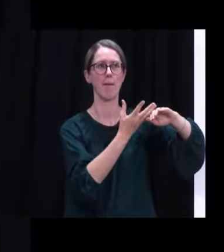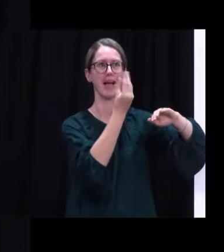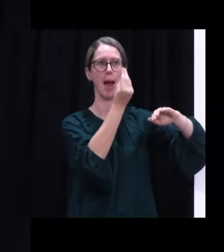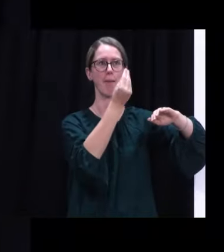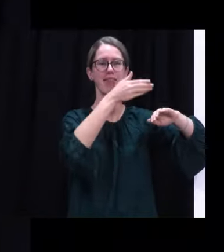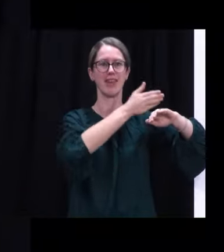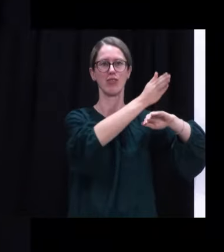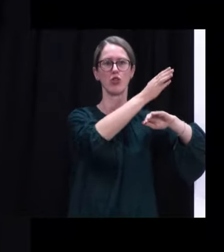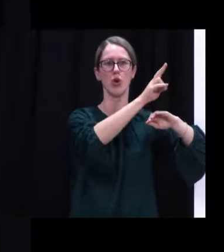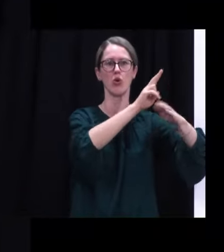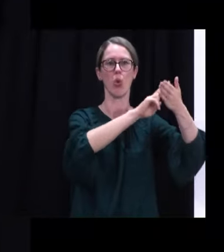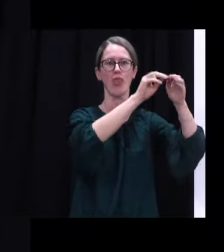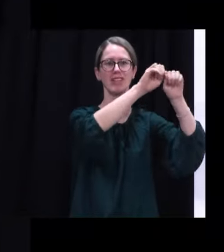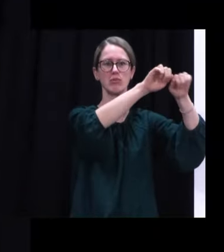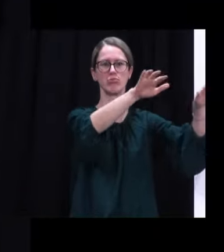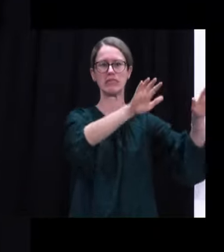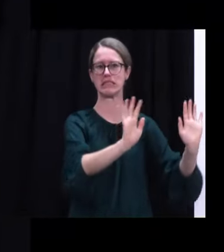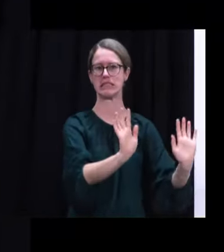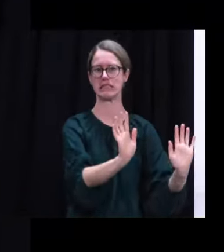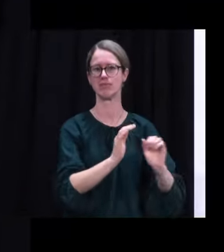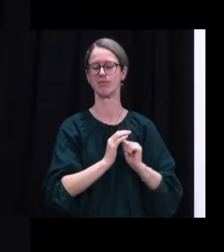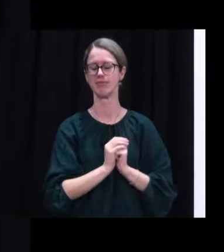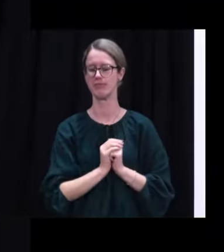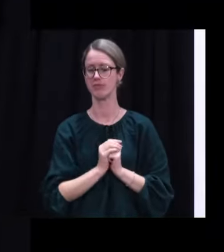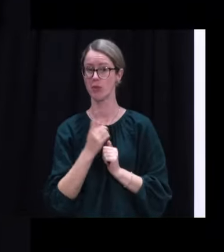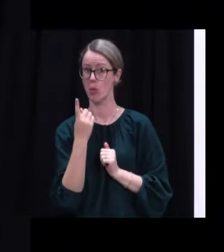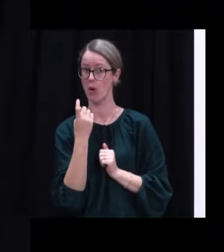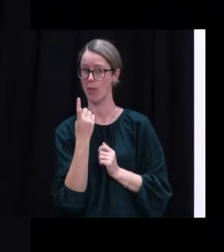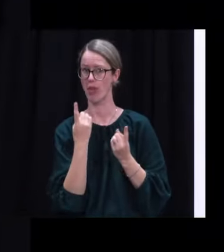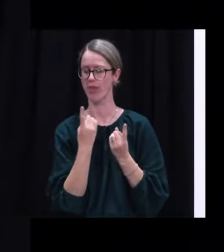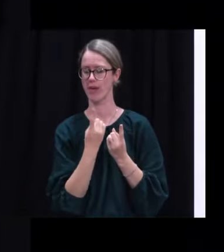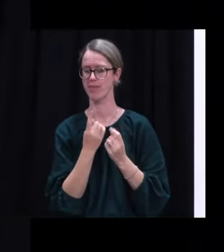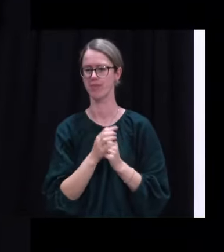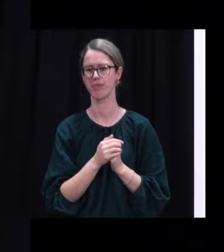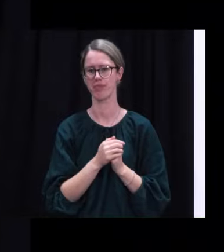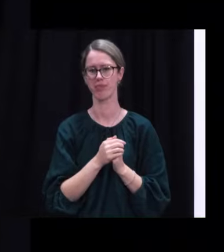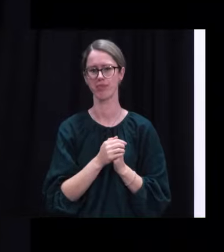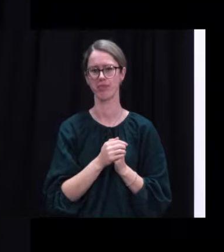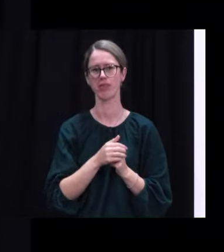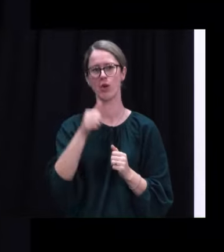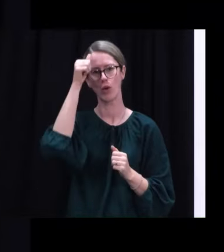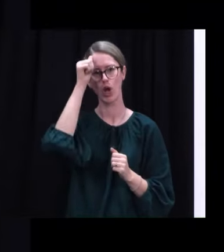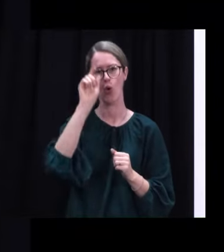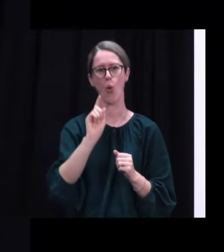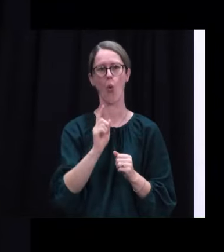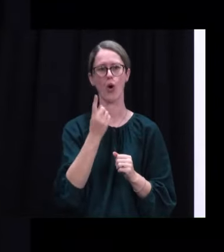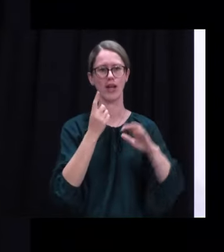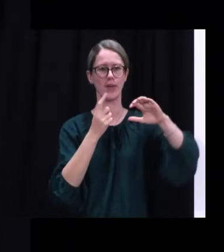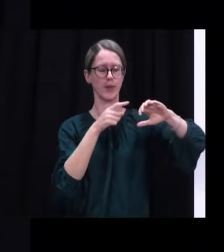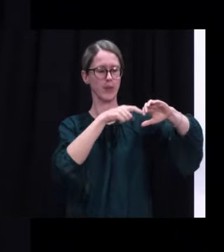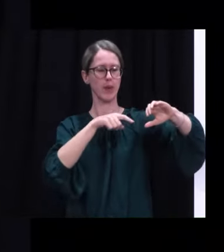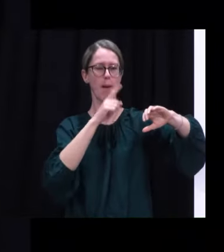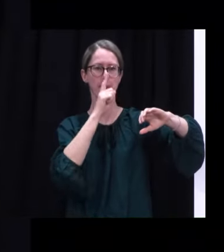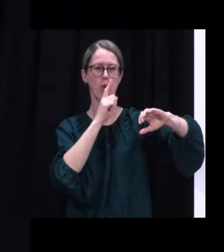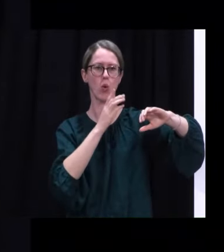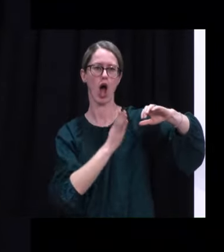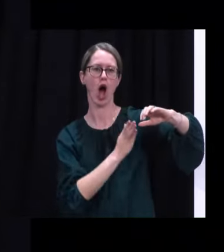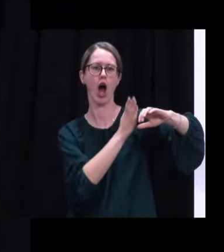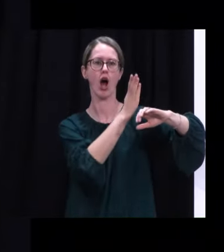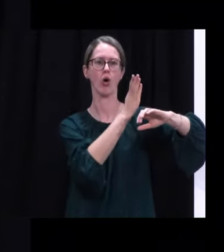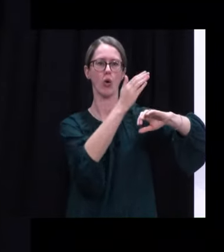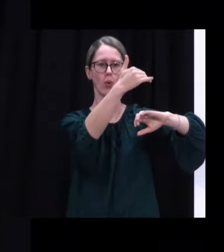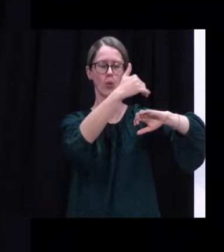Northland with them. And one final thing. We know that borders can be busy, and we anticipate there may be slightly